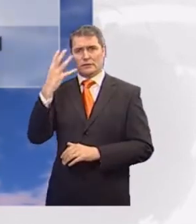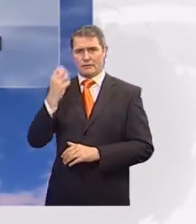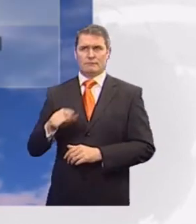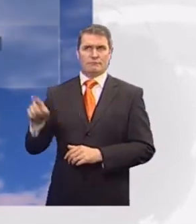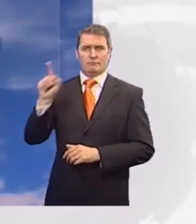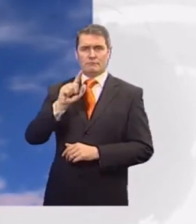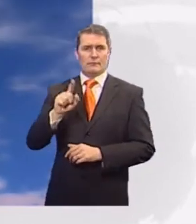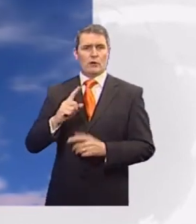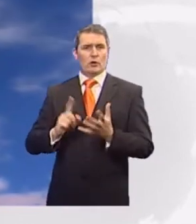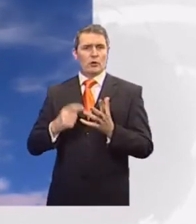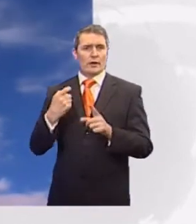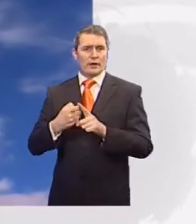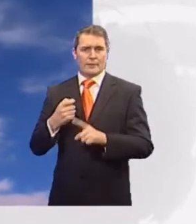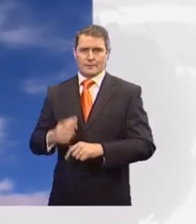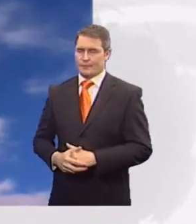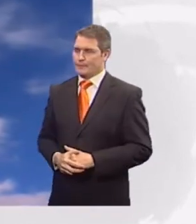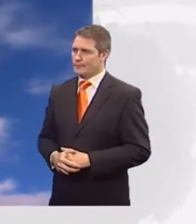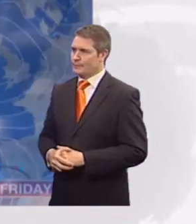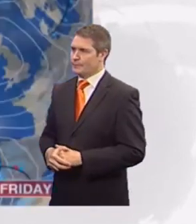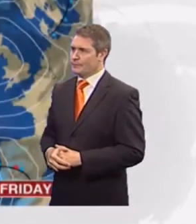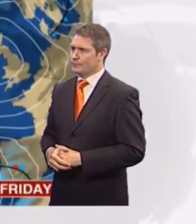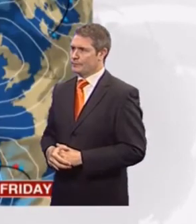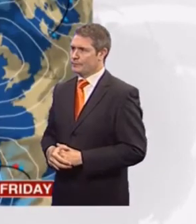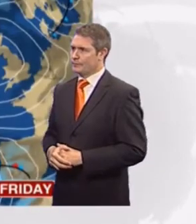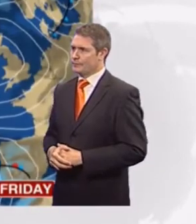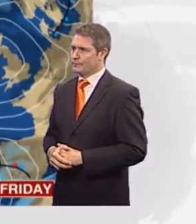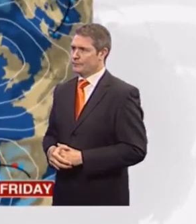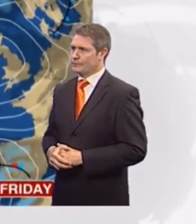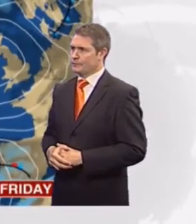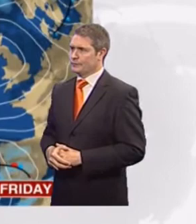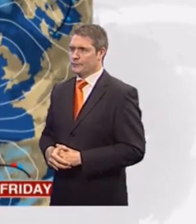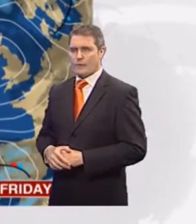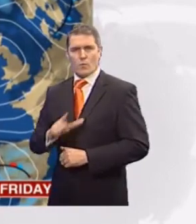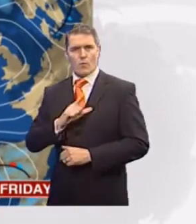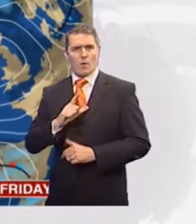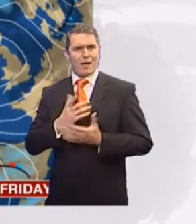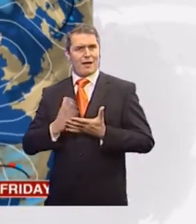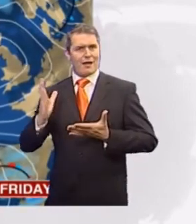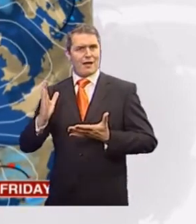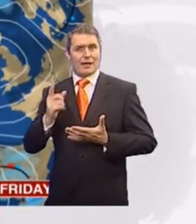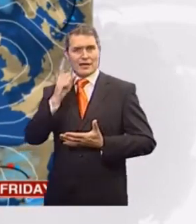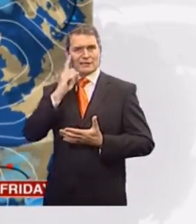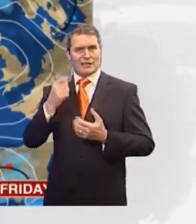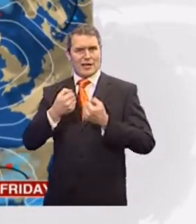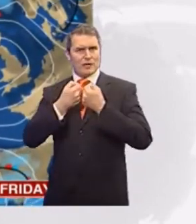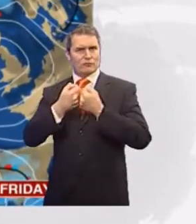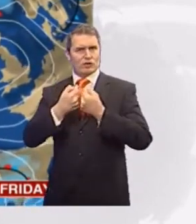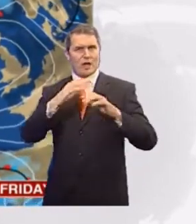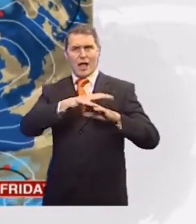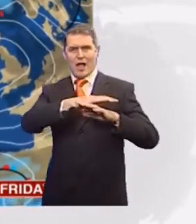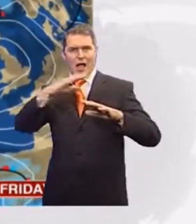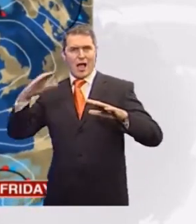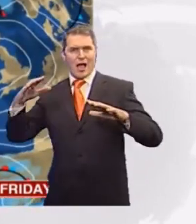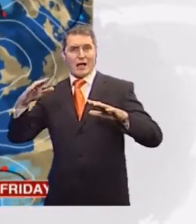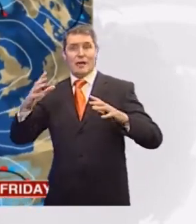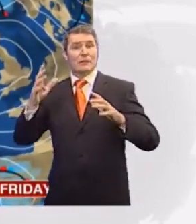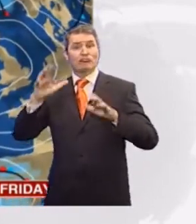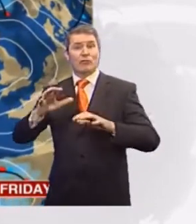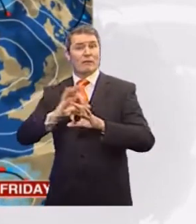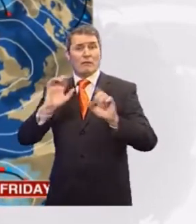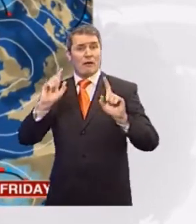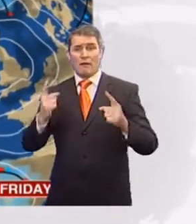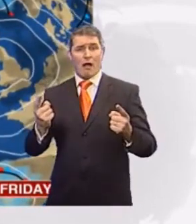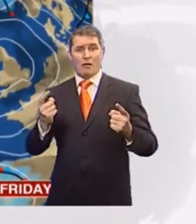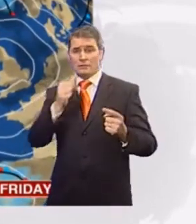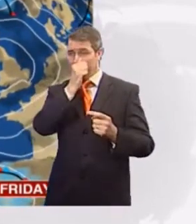across virtually all of the UK. Clear skies for some at the moment. The reason is we've got high-pressure weather. That settles things down. It stops the rain clouds from building up, almost